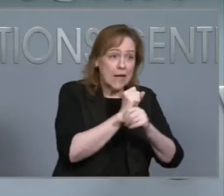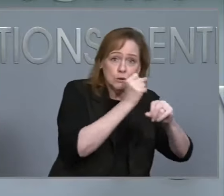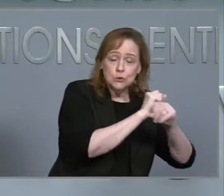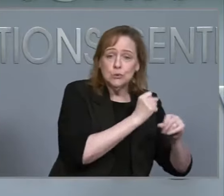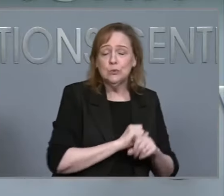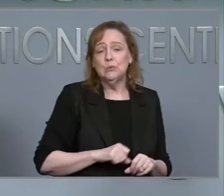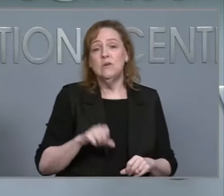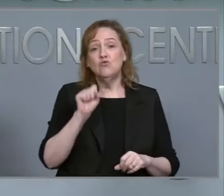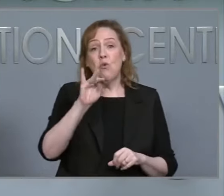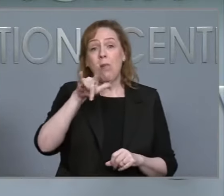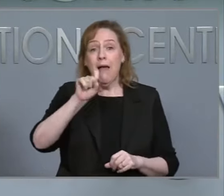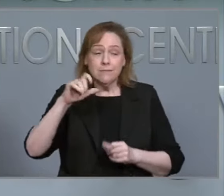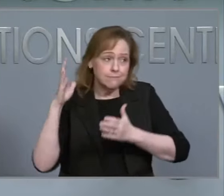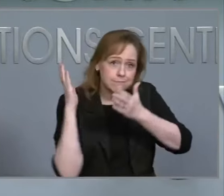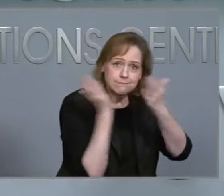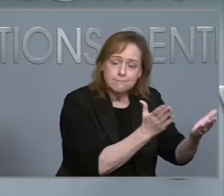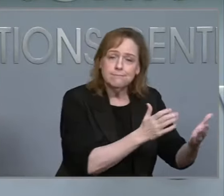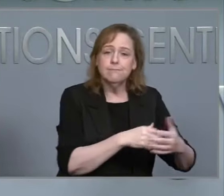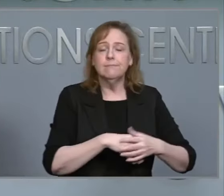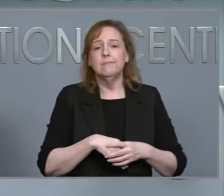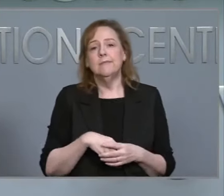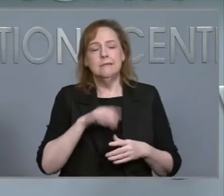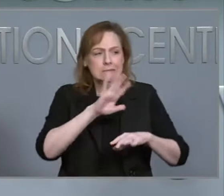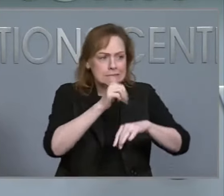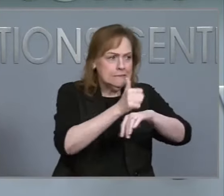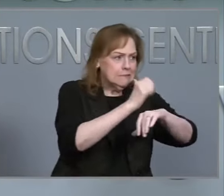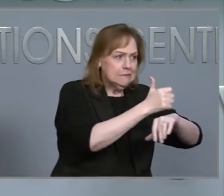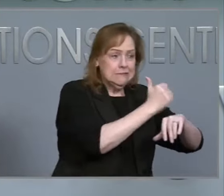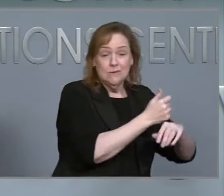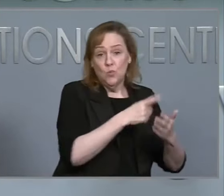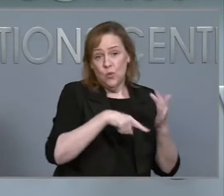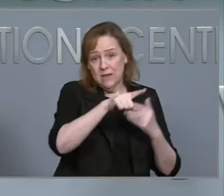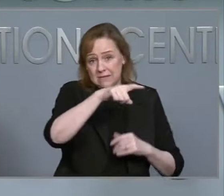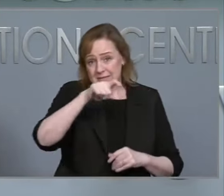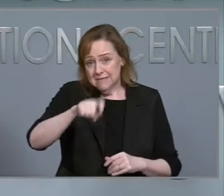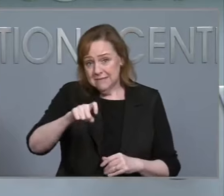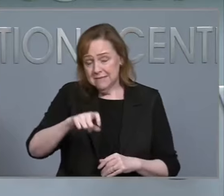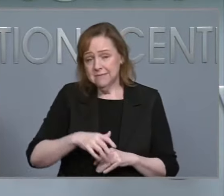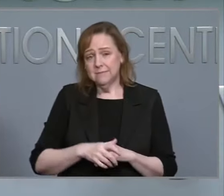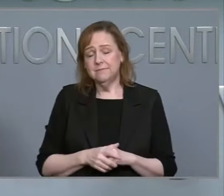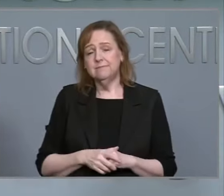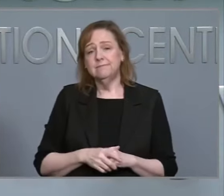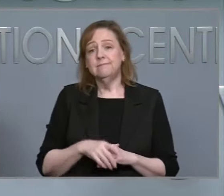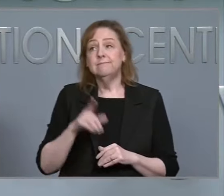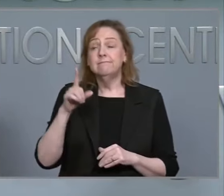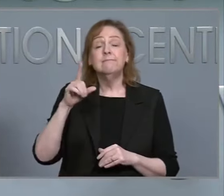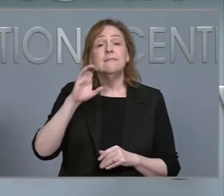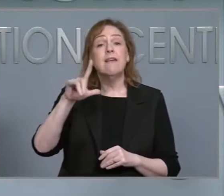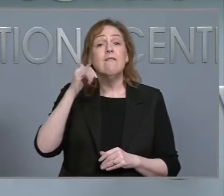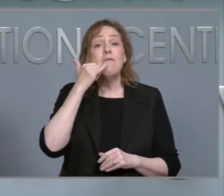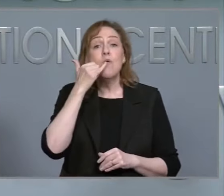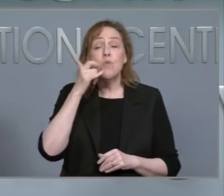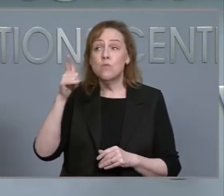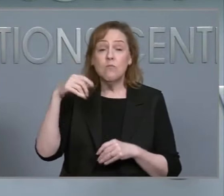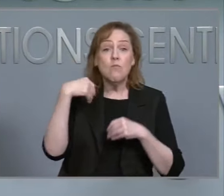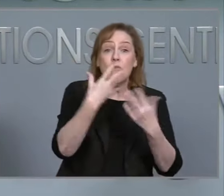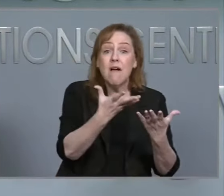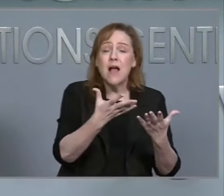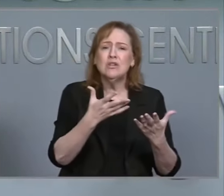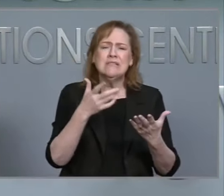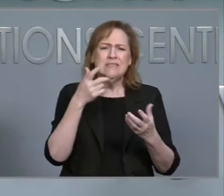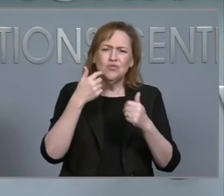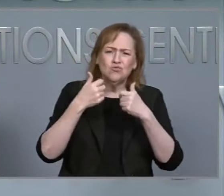and working to restore infrastructure. Cell phone providers are working to fix the damage and get